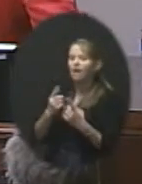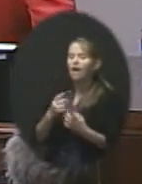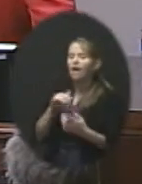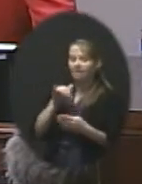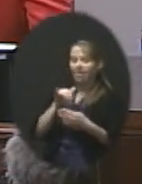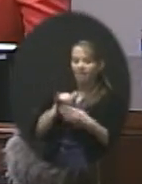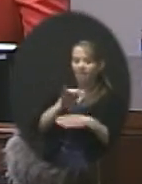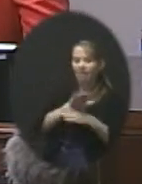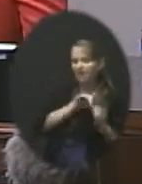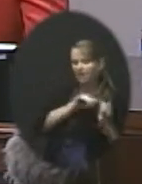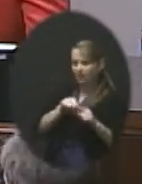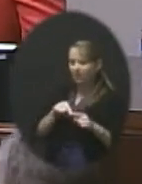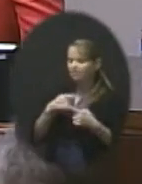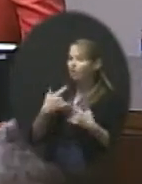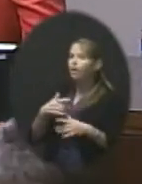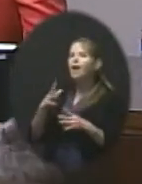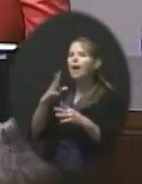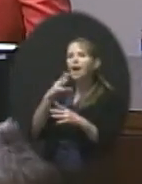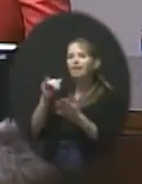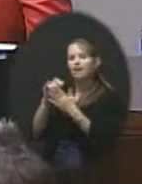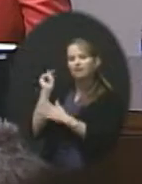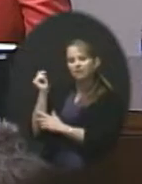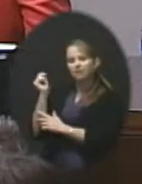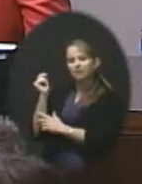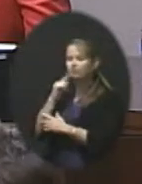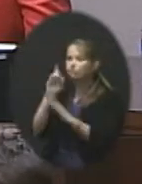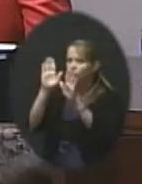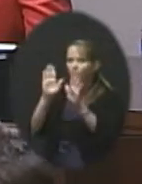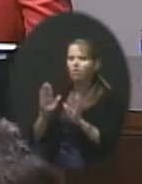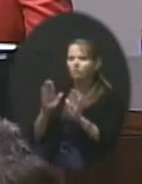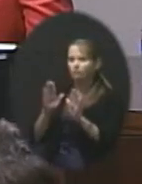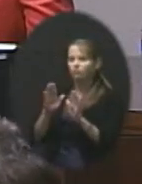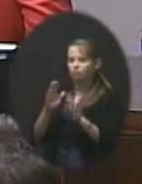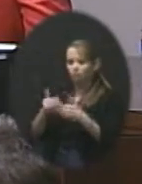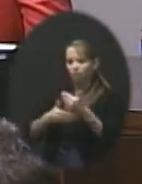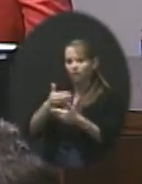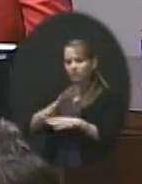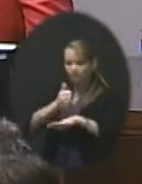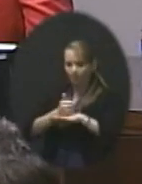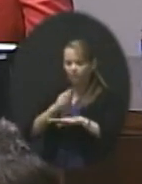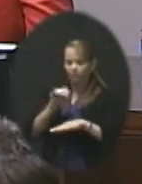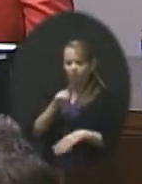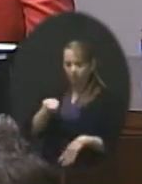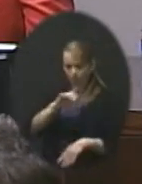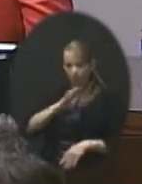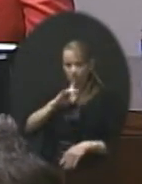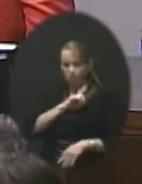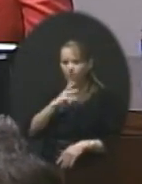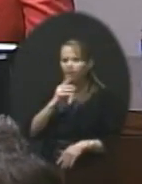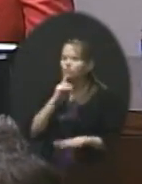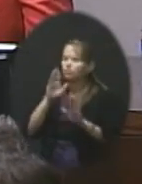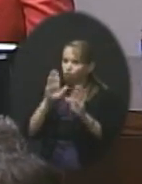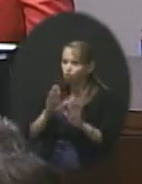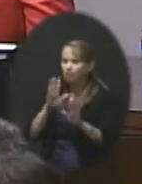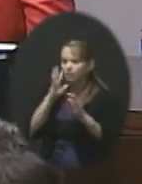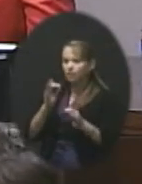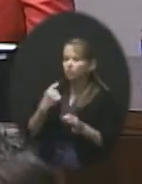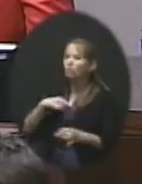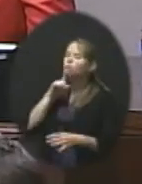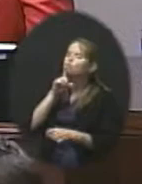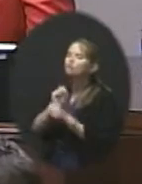thanks. It's also a testament to a great process that, that was established by you guys, but also a great decision that we were in need of 35.